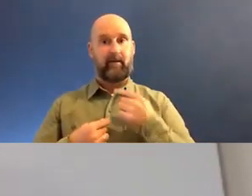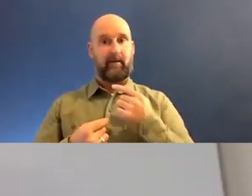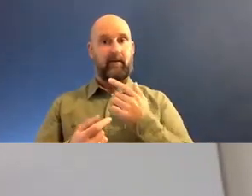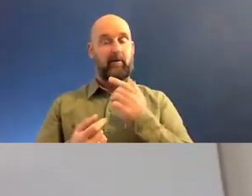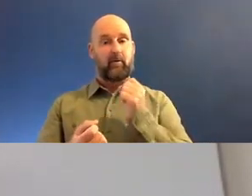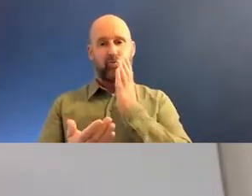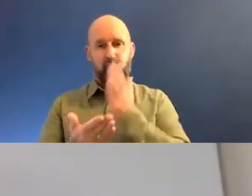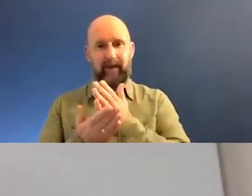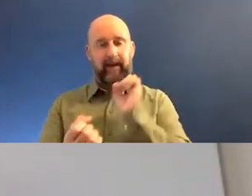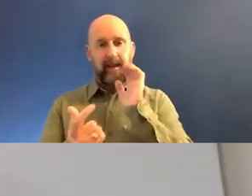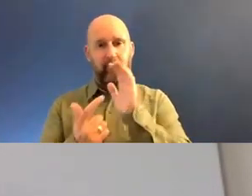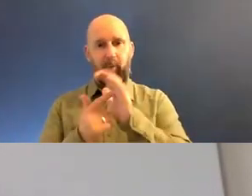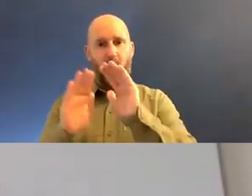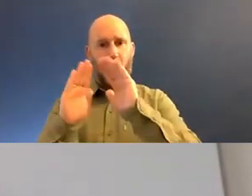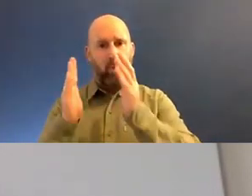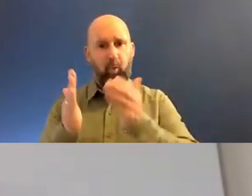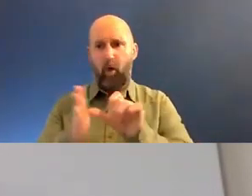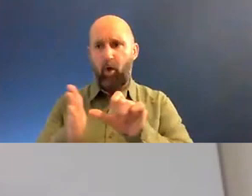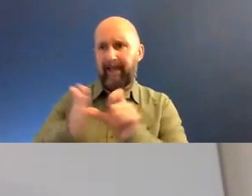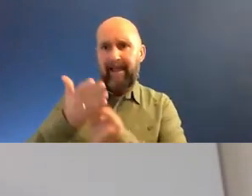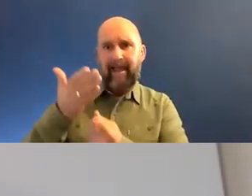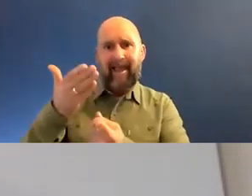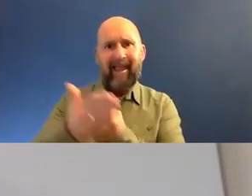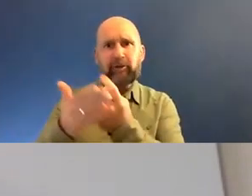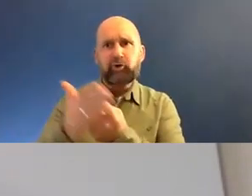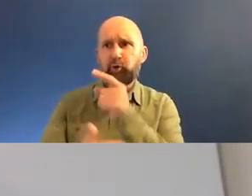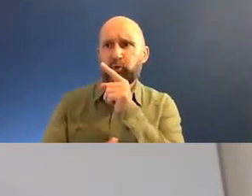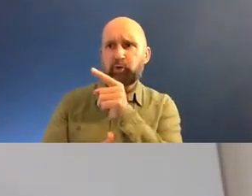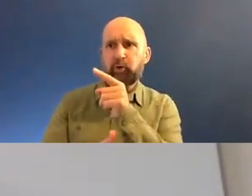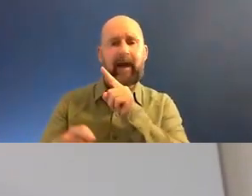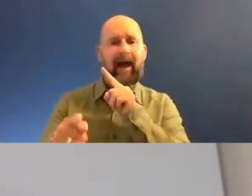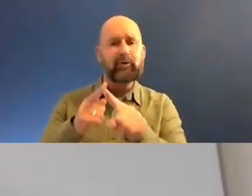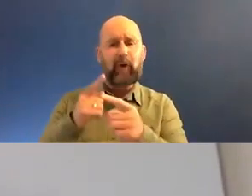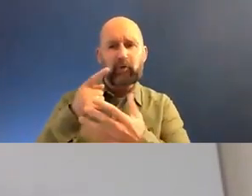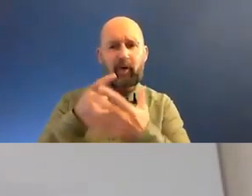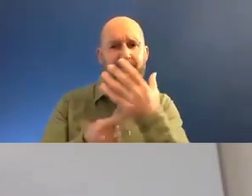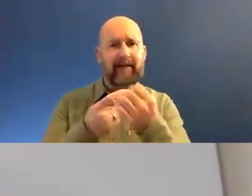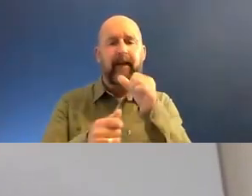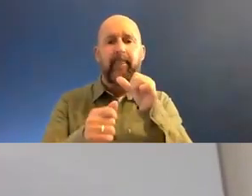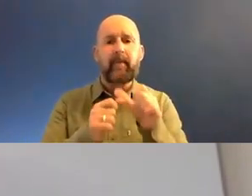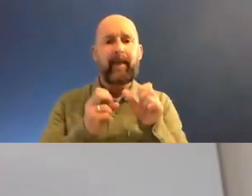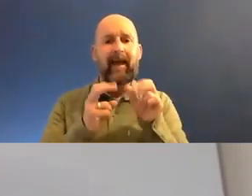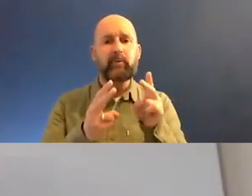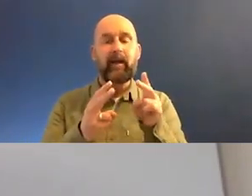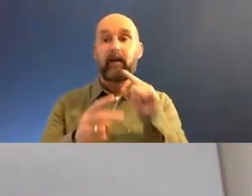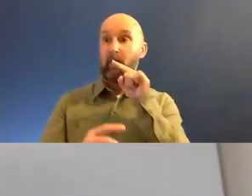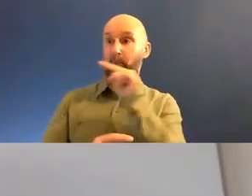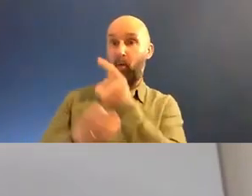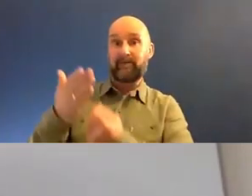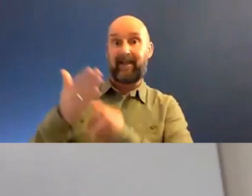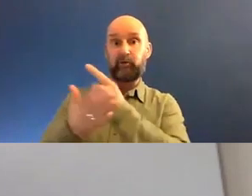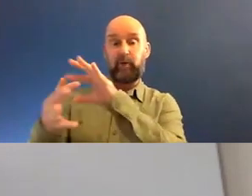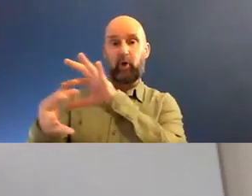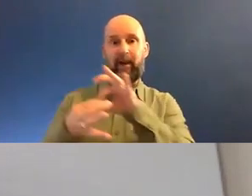important world issues. And I try and find the most, the best way to connect those issues to people's